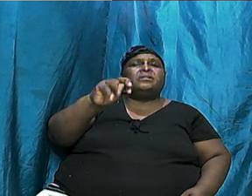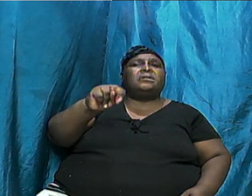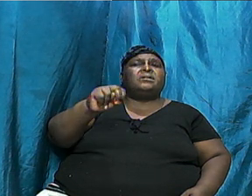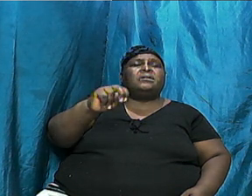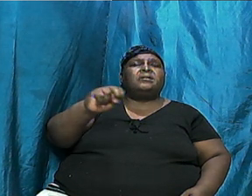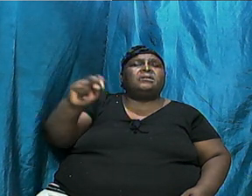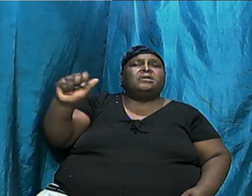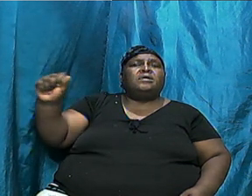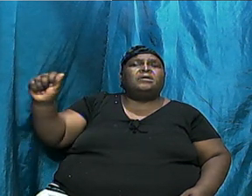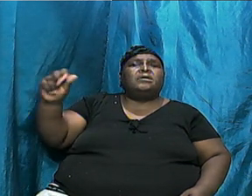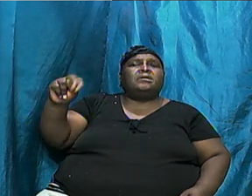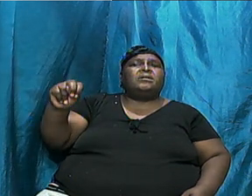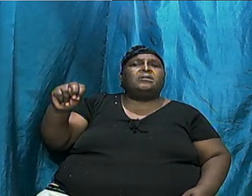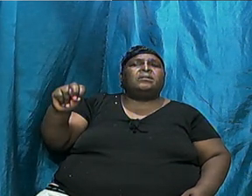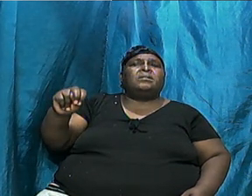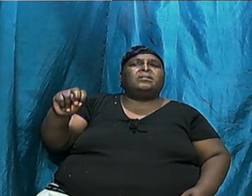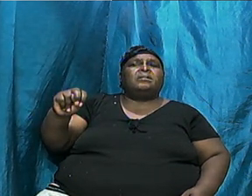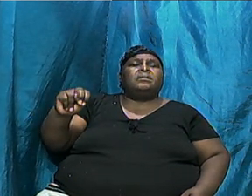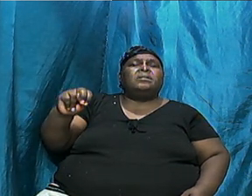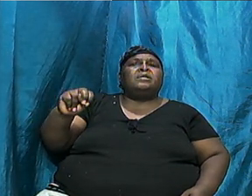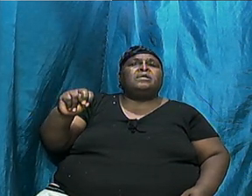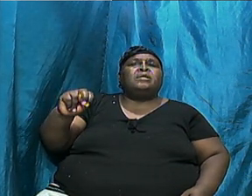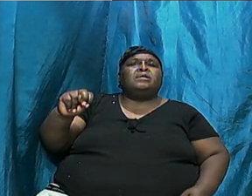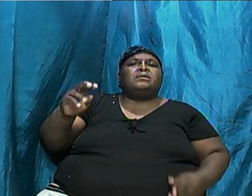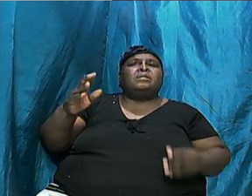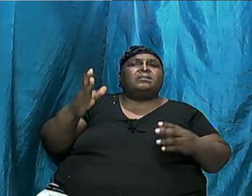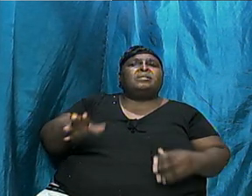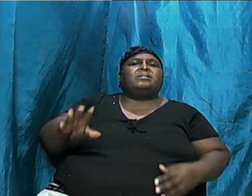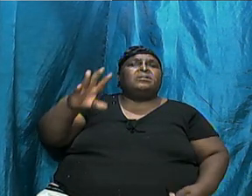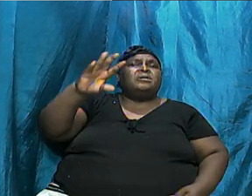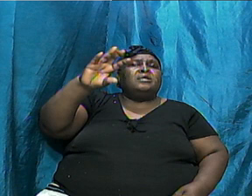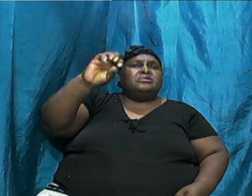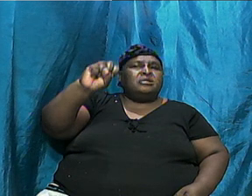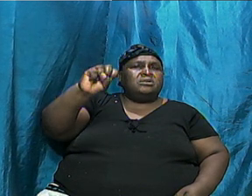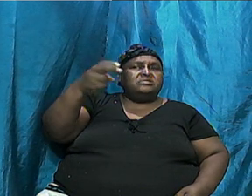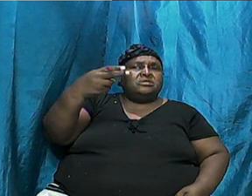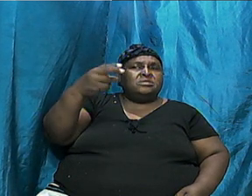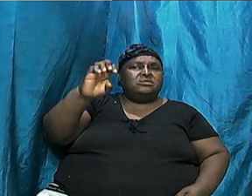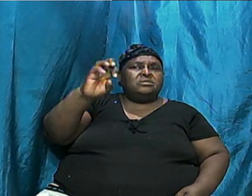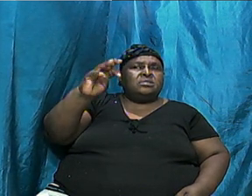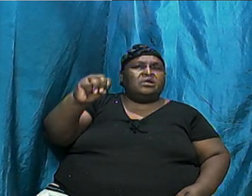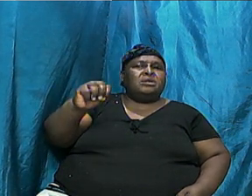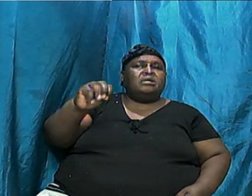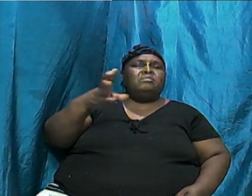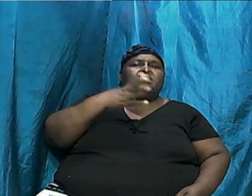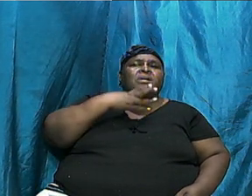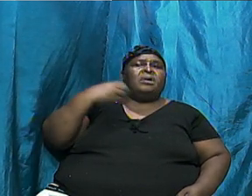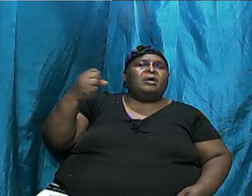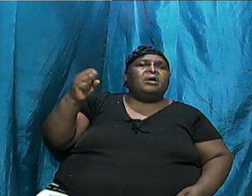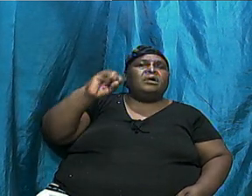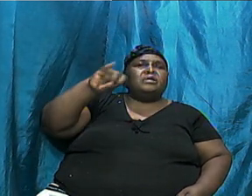Shem, and Japheth. Now, there are some questions that folks normally